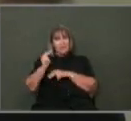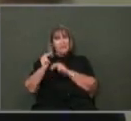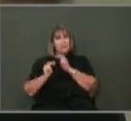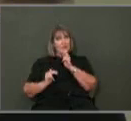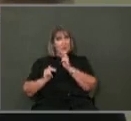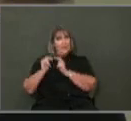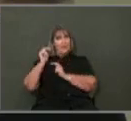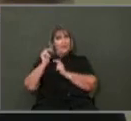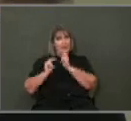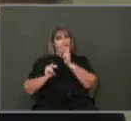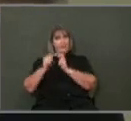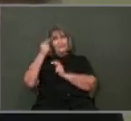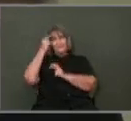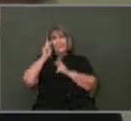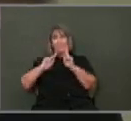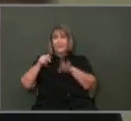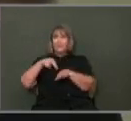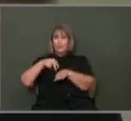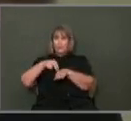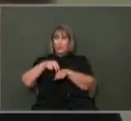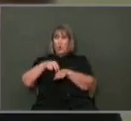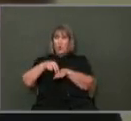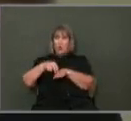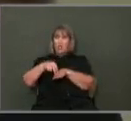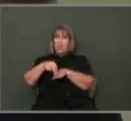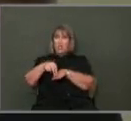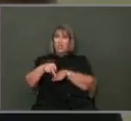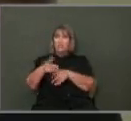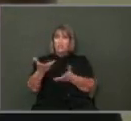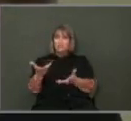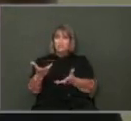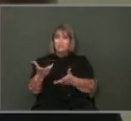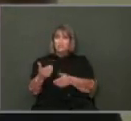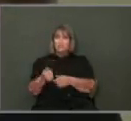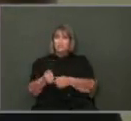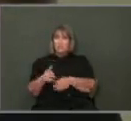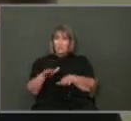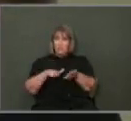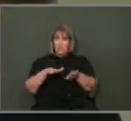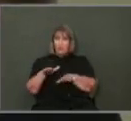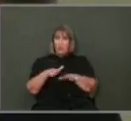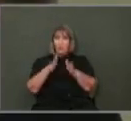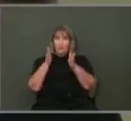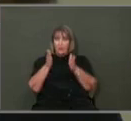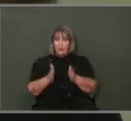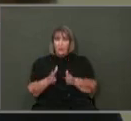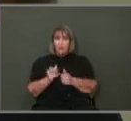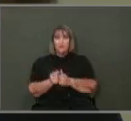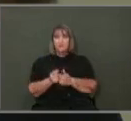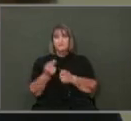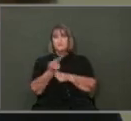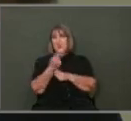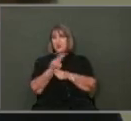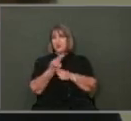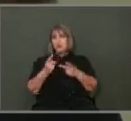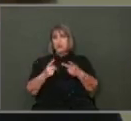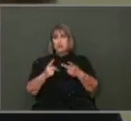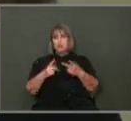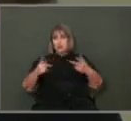people, pedestrians to walk and also to use their wheelchairs.